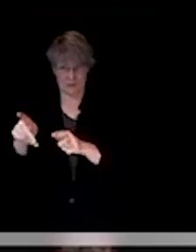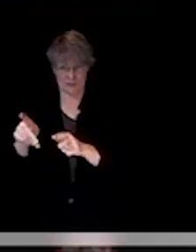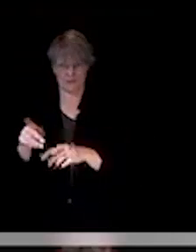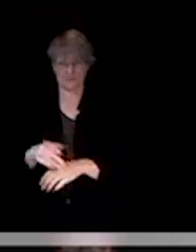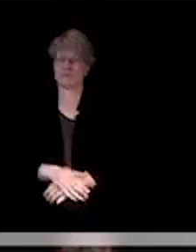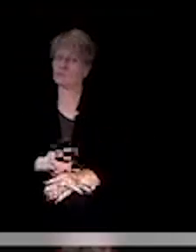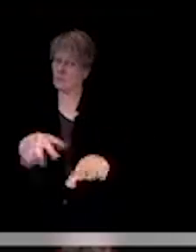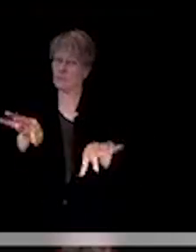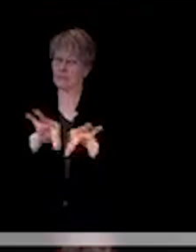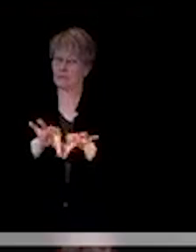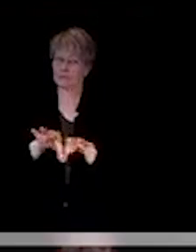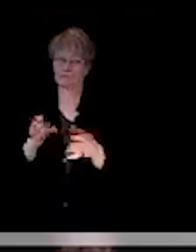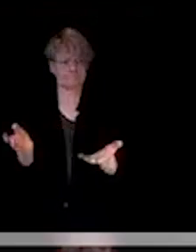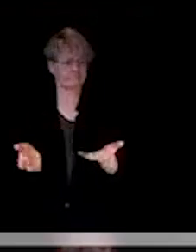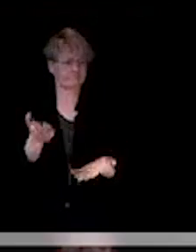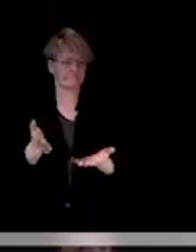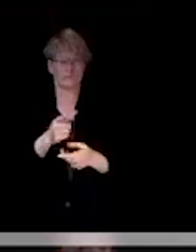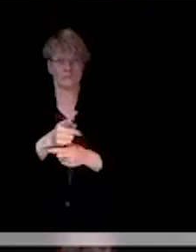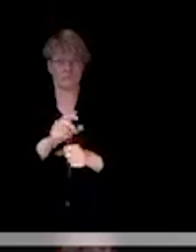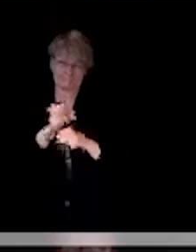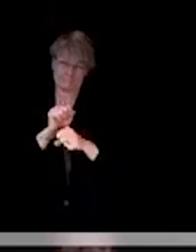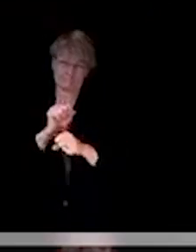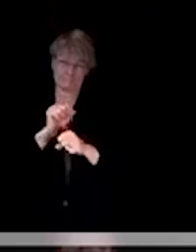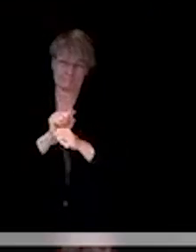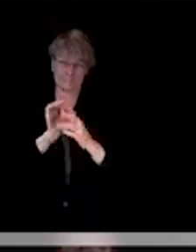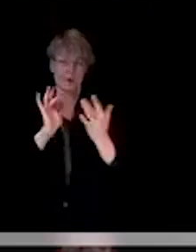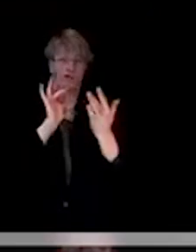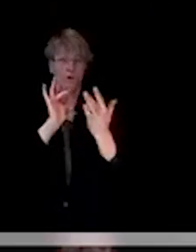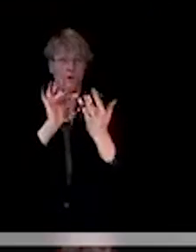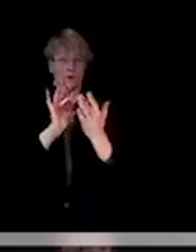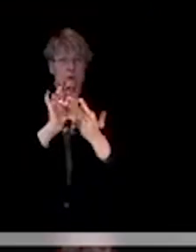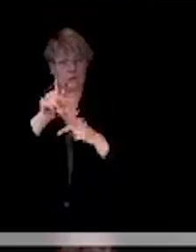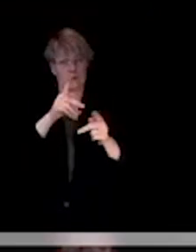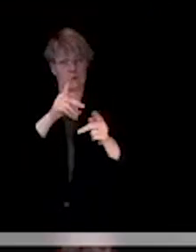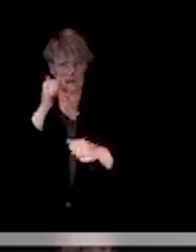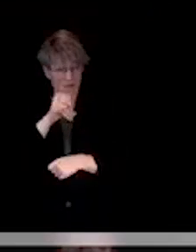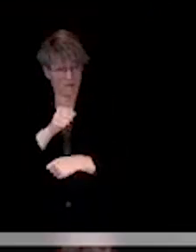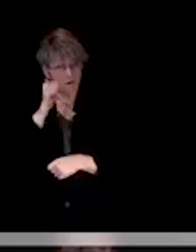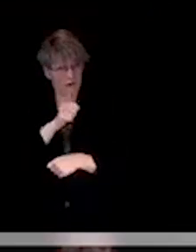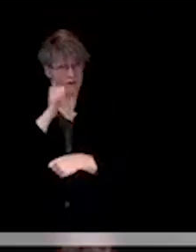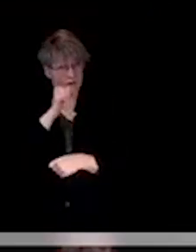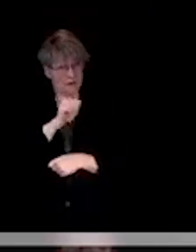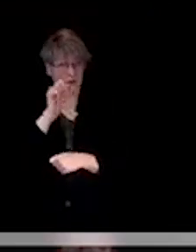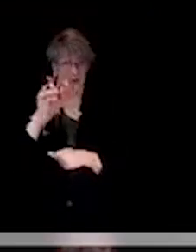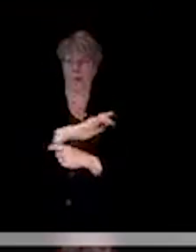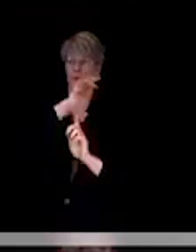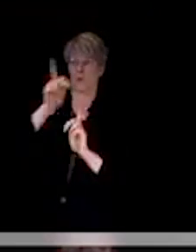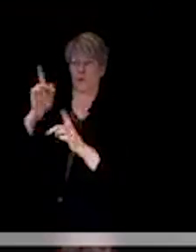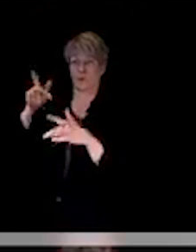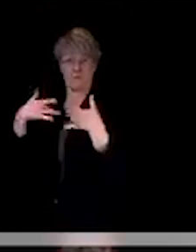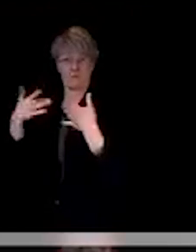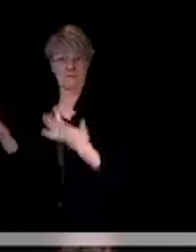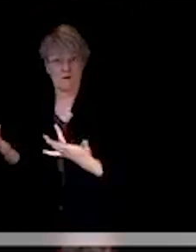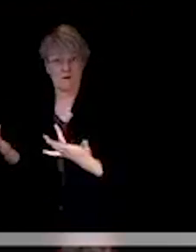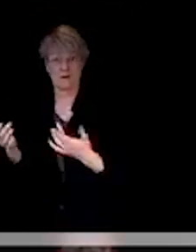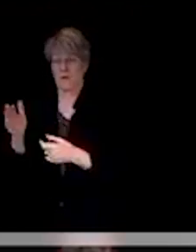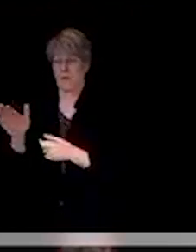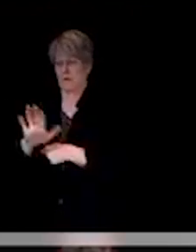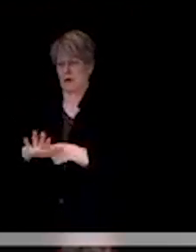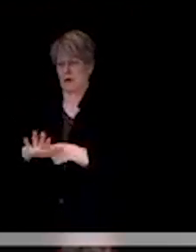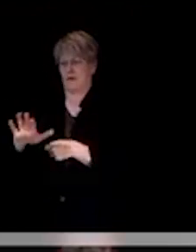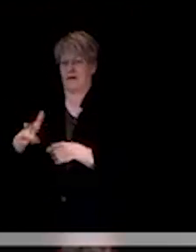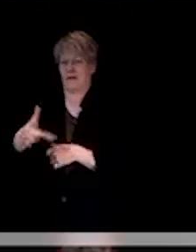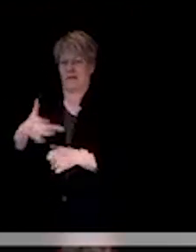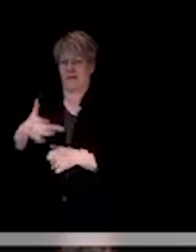or have attended some sort of an event or a space where you feel like you might have been